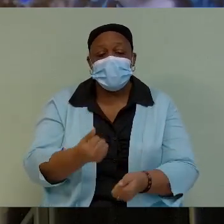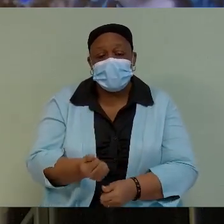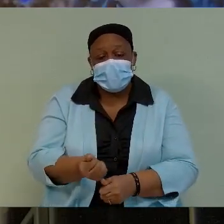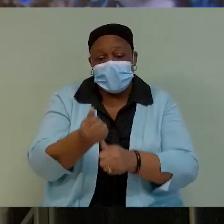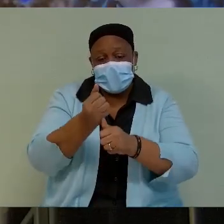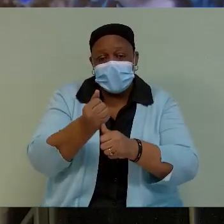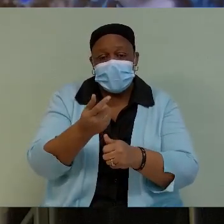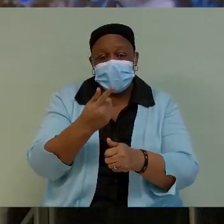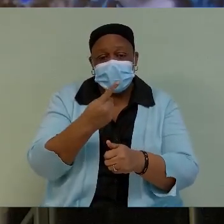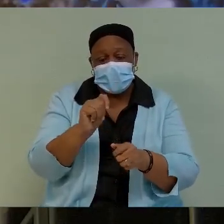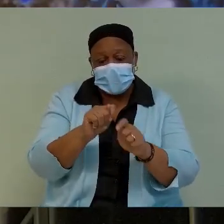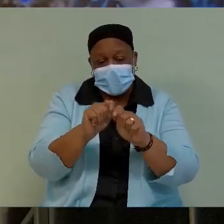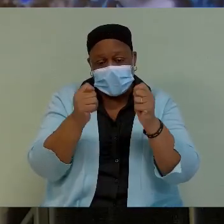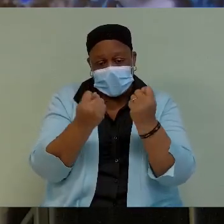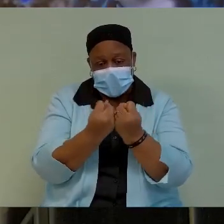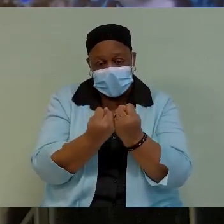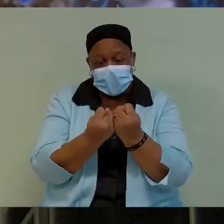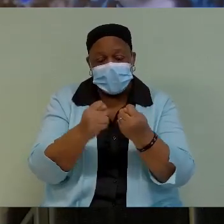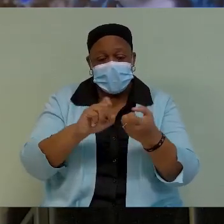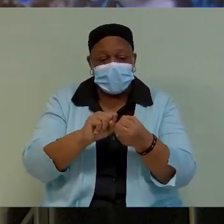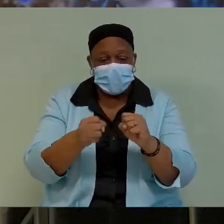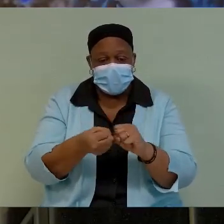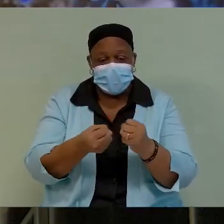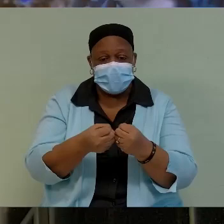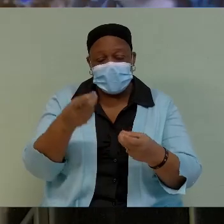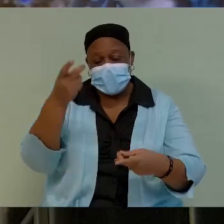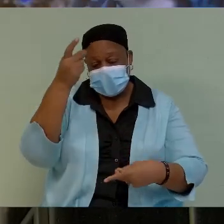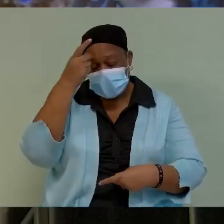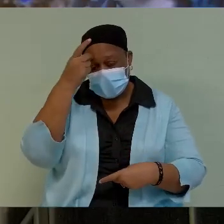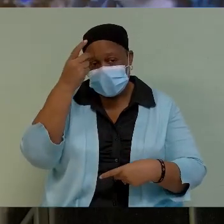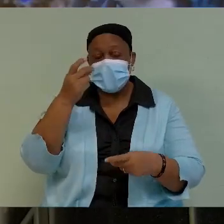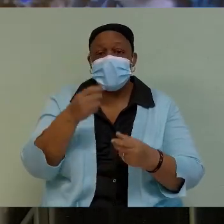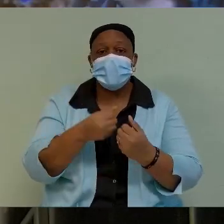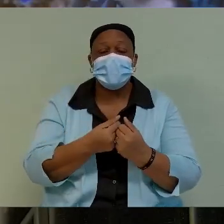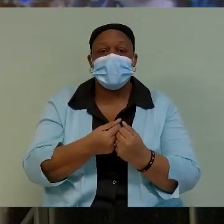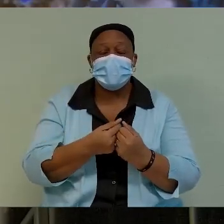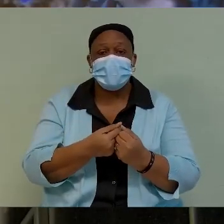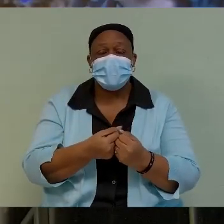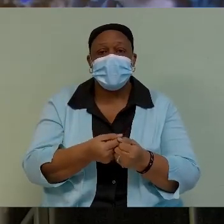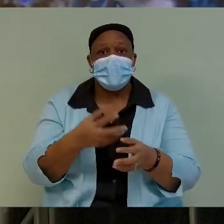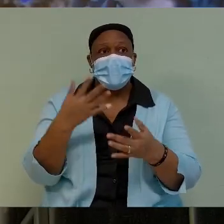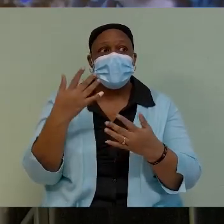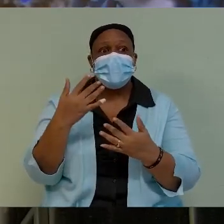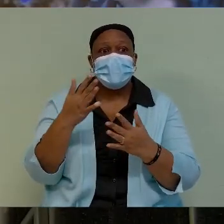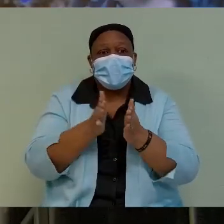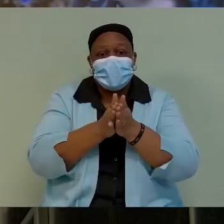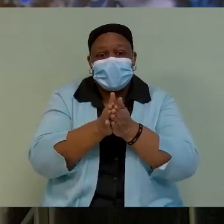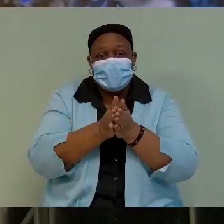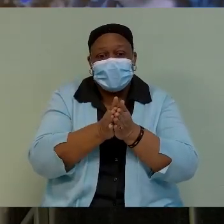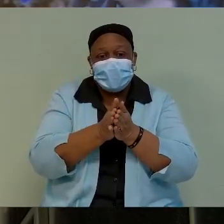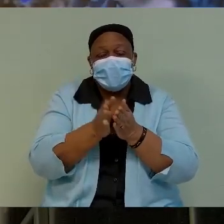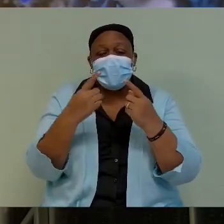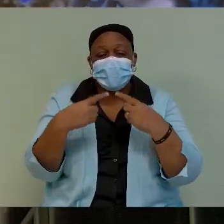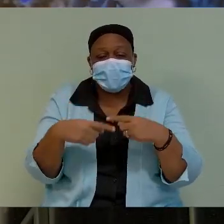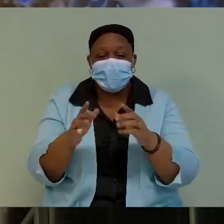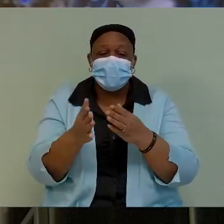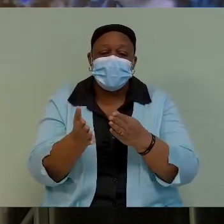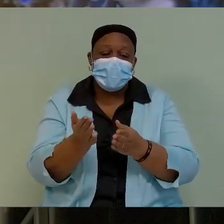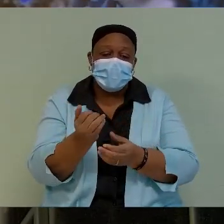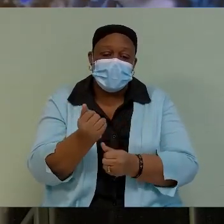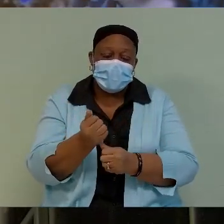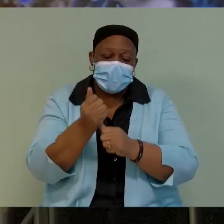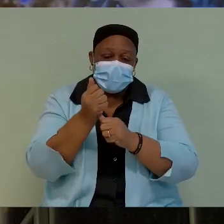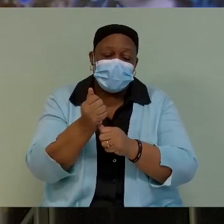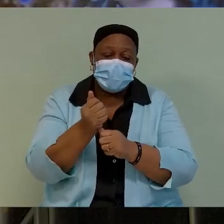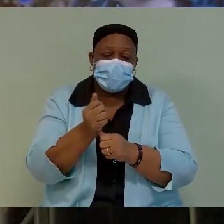the HEOC in fighting this disease. And so, I'm looking forward to continuing to support the efforts as well,